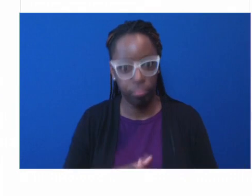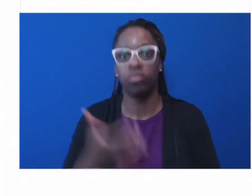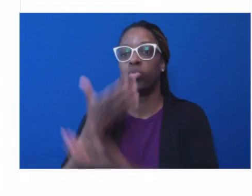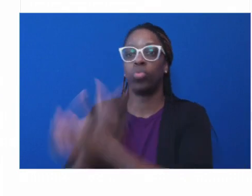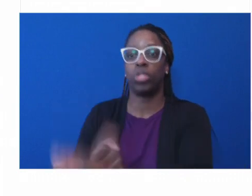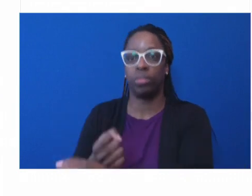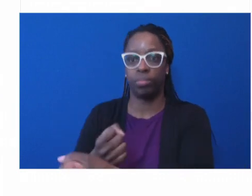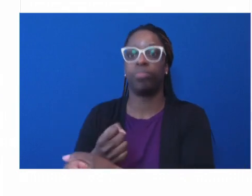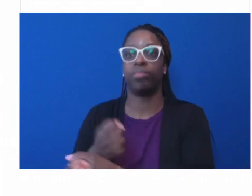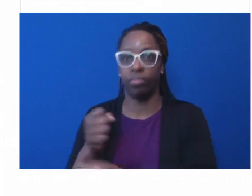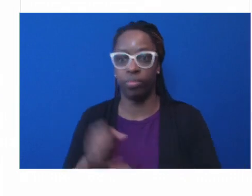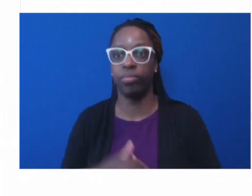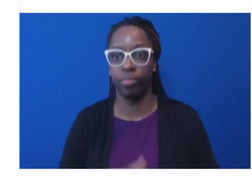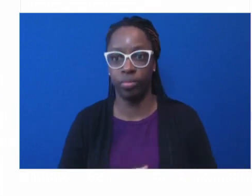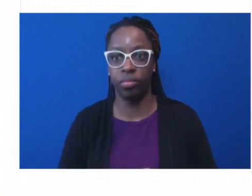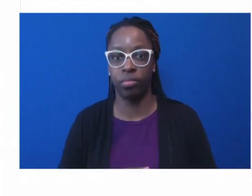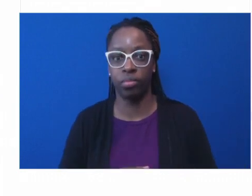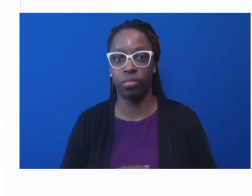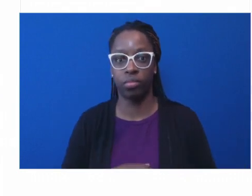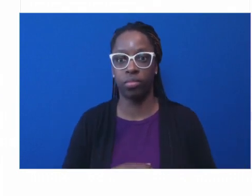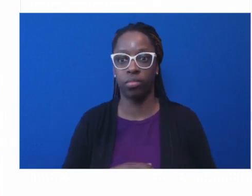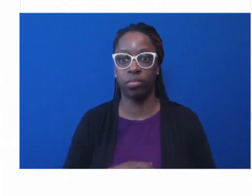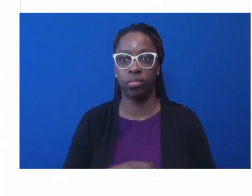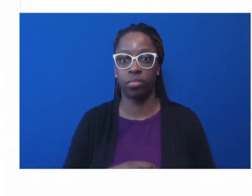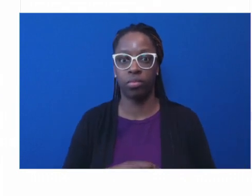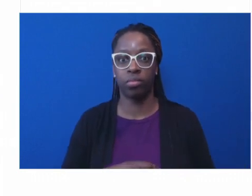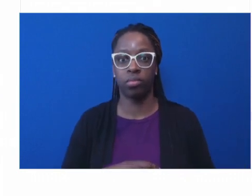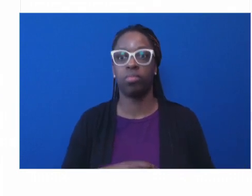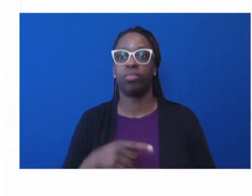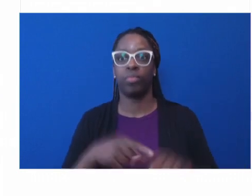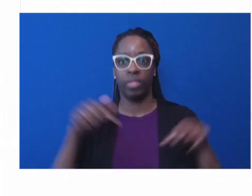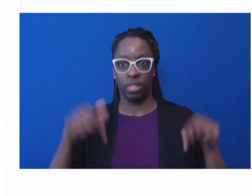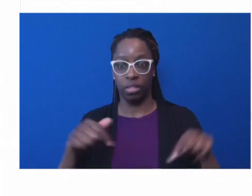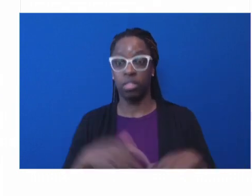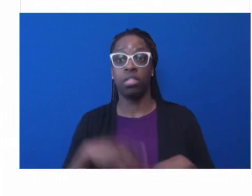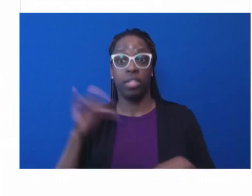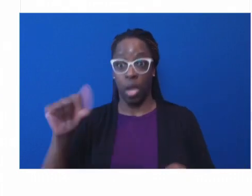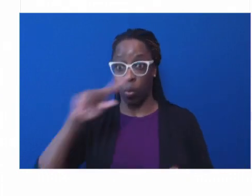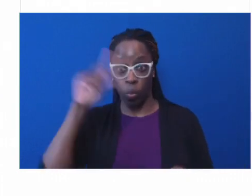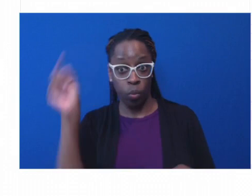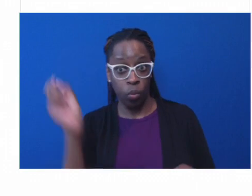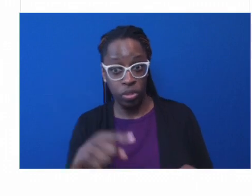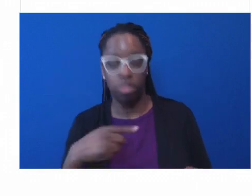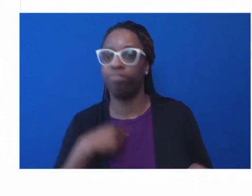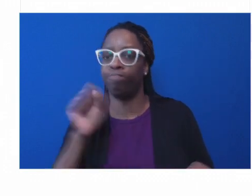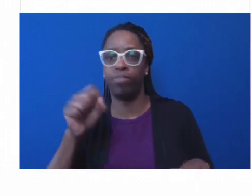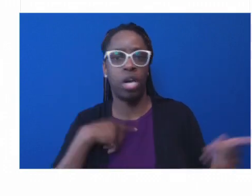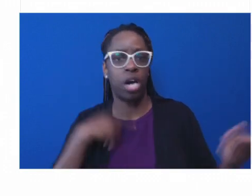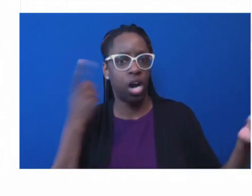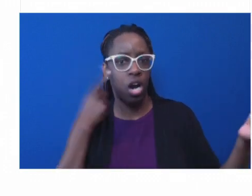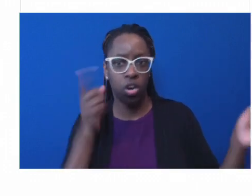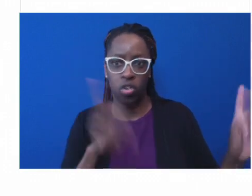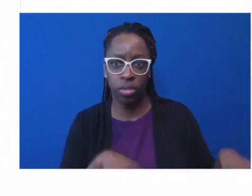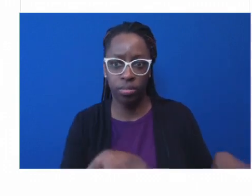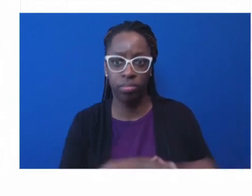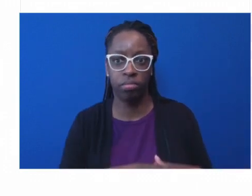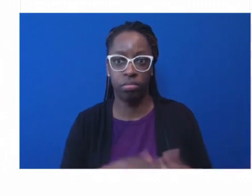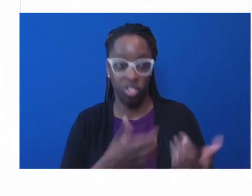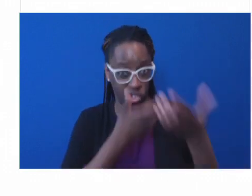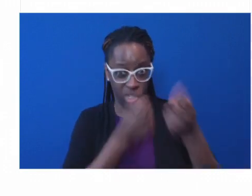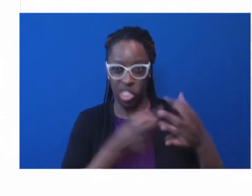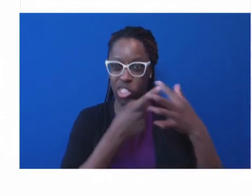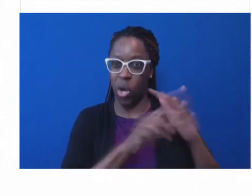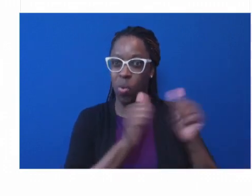there. I totally agree that the building of trust really begins with the sharing of power. But with infrastructure and workforce, we